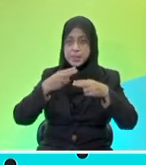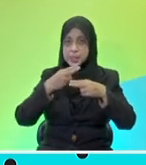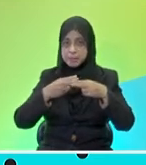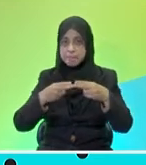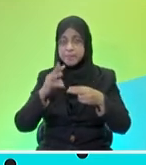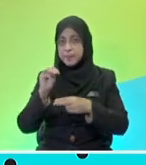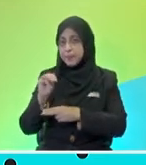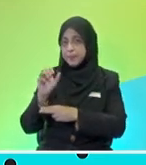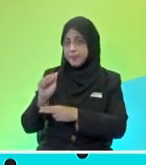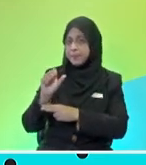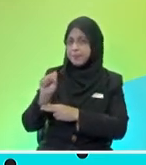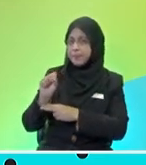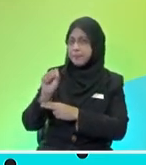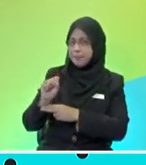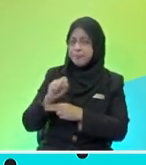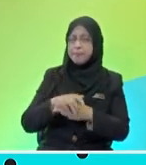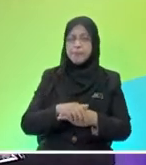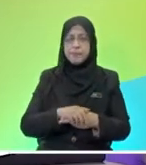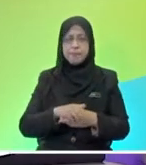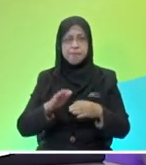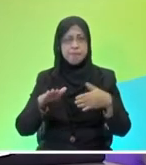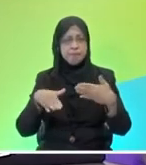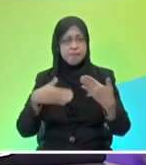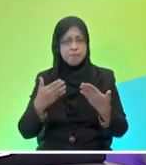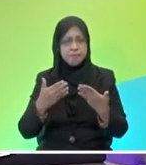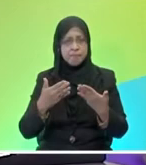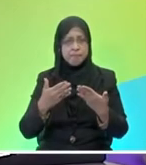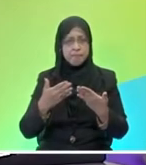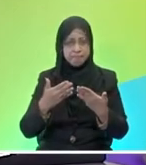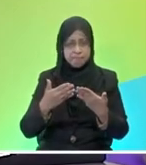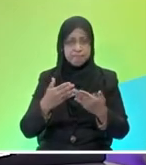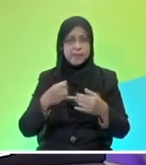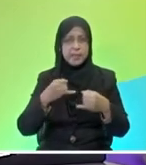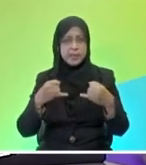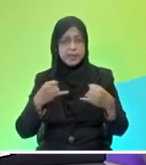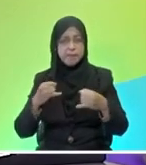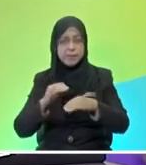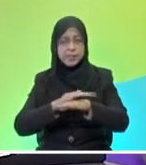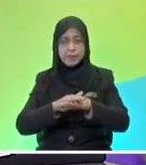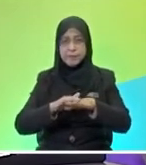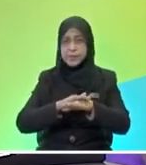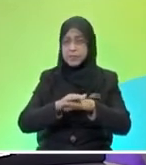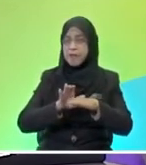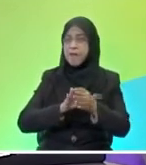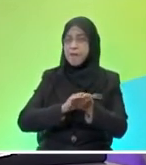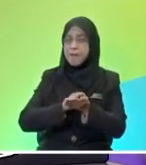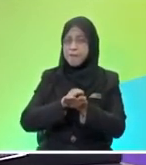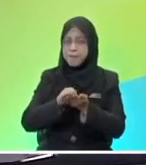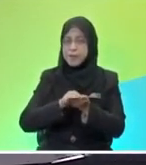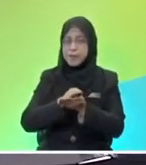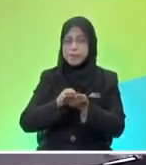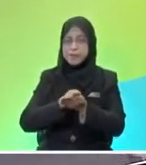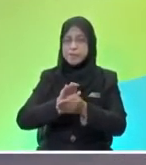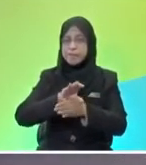this experiment to determine how does the type of surface affects frictional force. So in front of